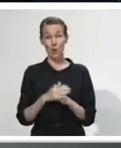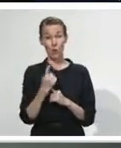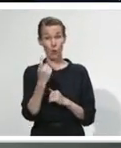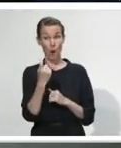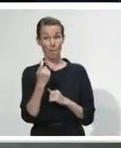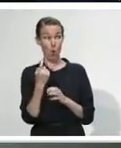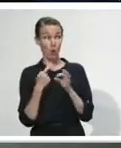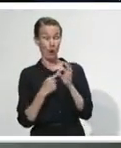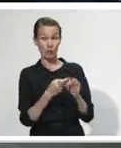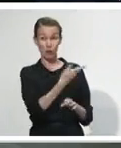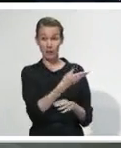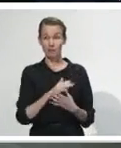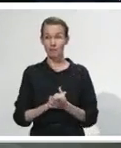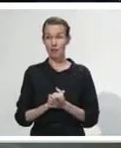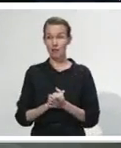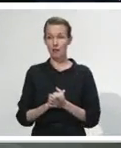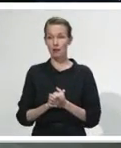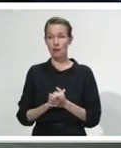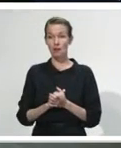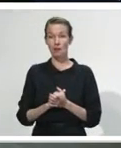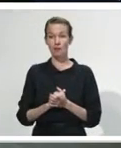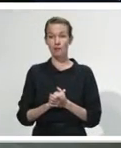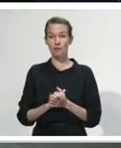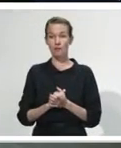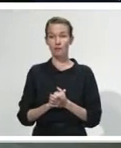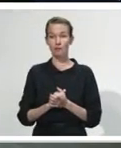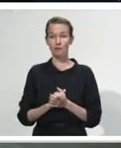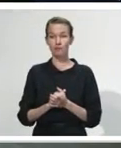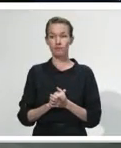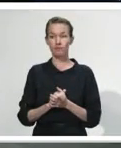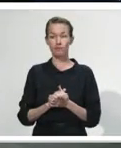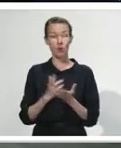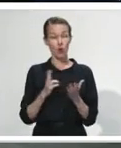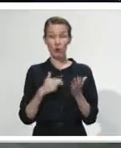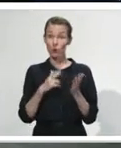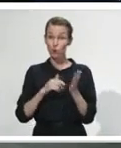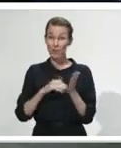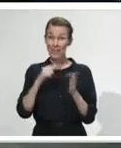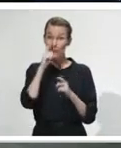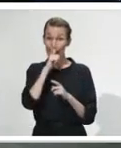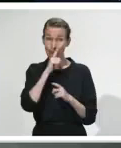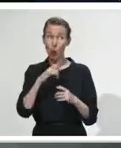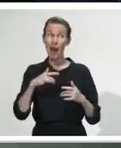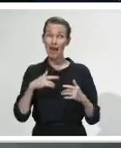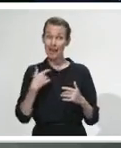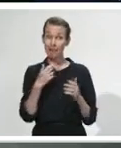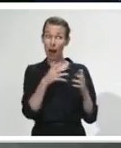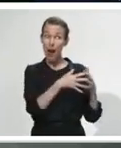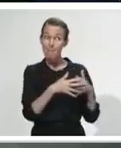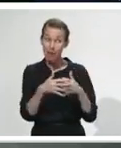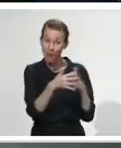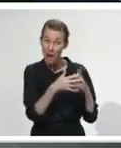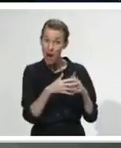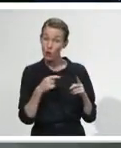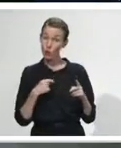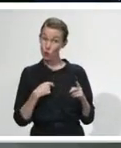What is your advice to New Zealand residents in the US, given the situation there? Should they come home? Sorry, our advice for... To New